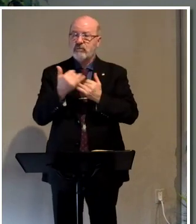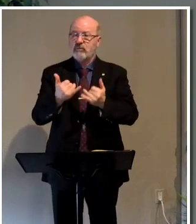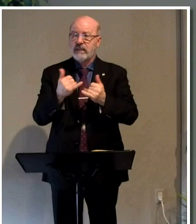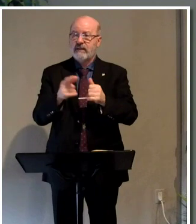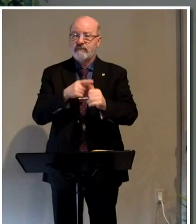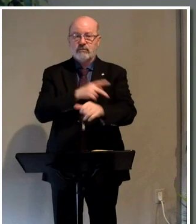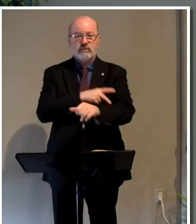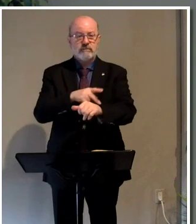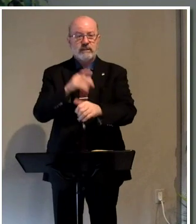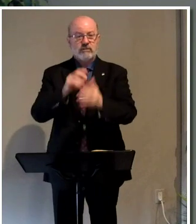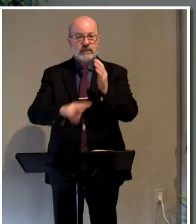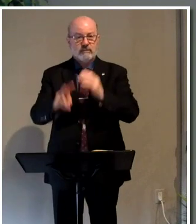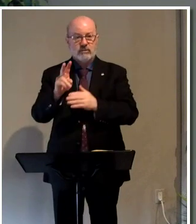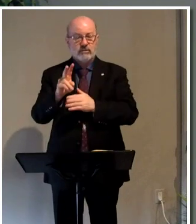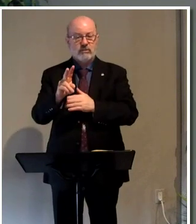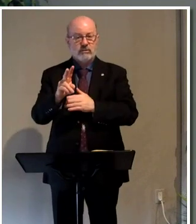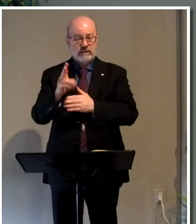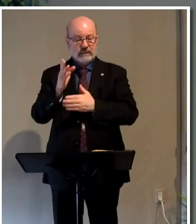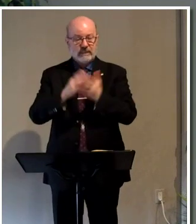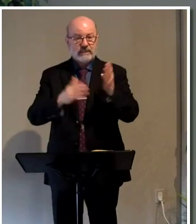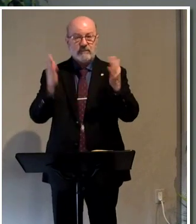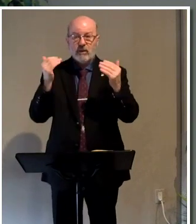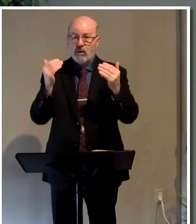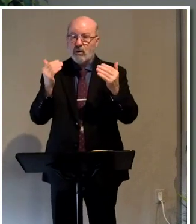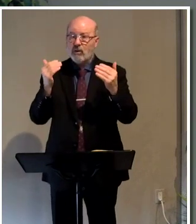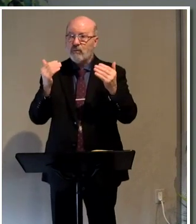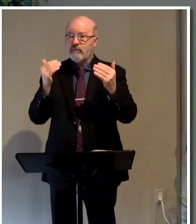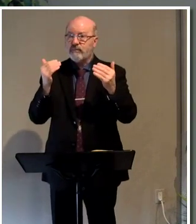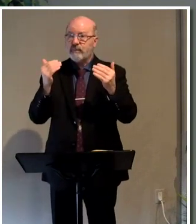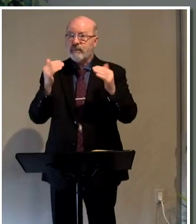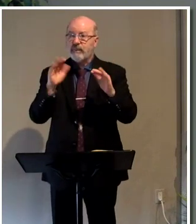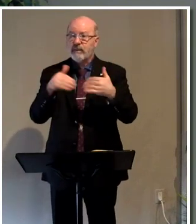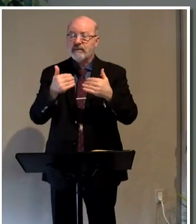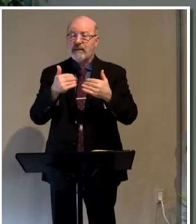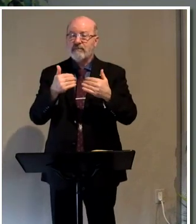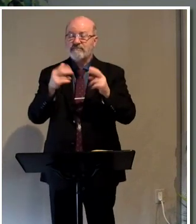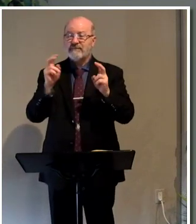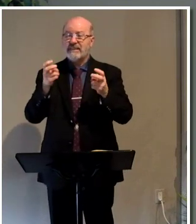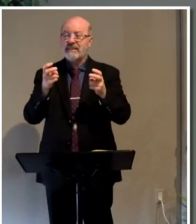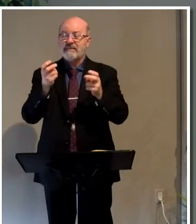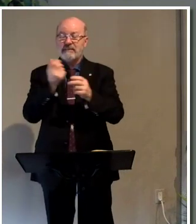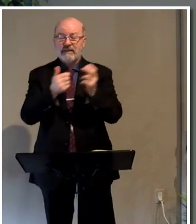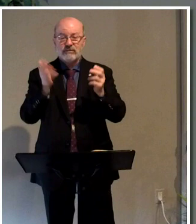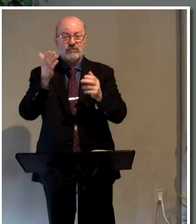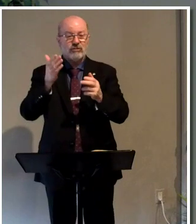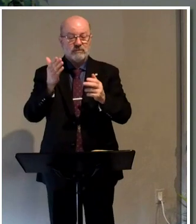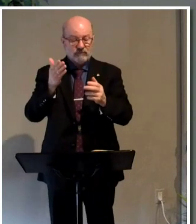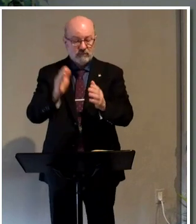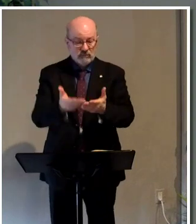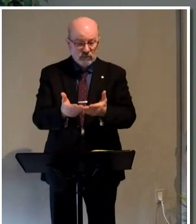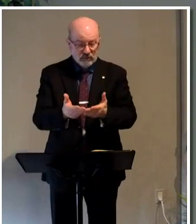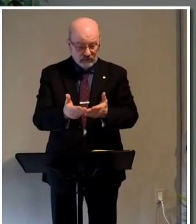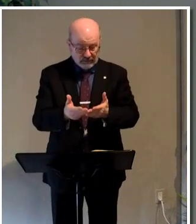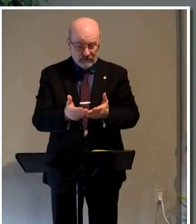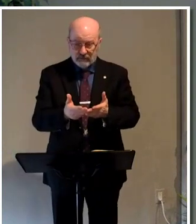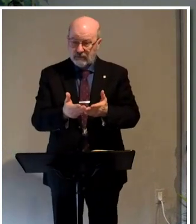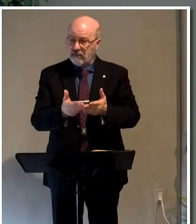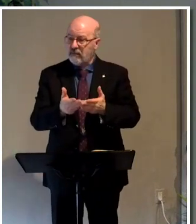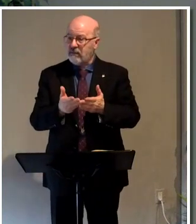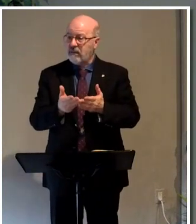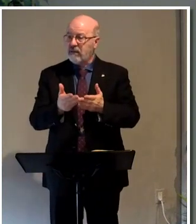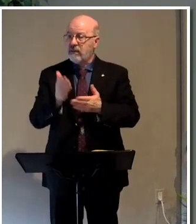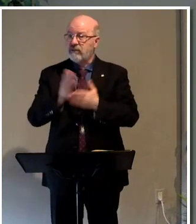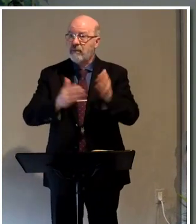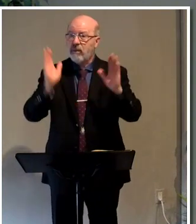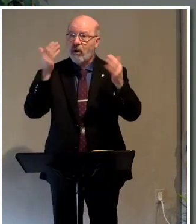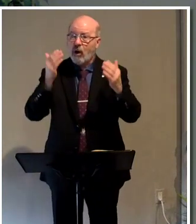first Peter, chapter two, part of the hope that that's how I've sort of themed every sermon from this book that we've gone through so far. Part